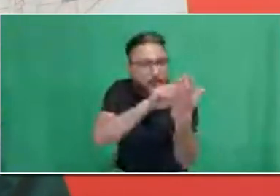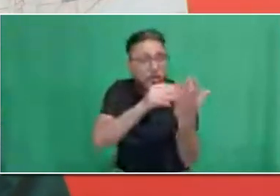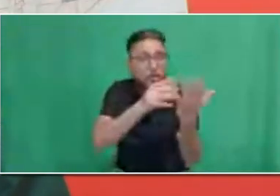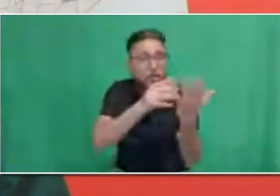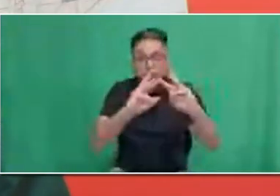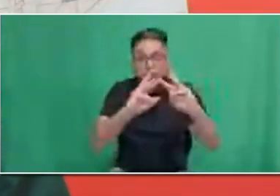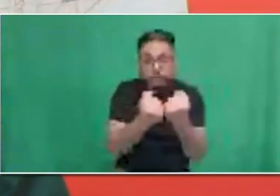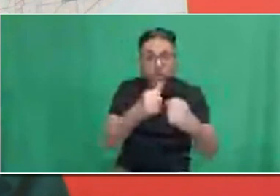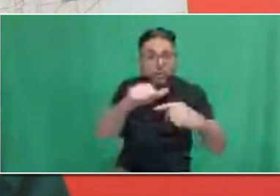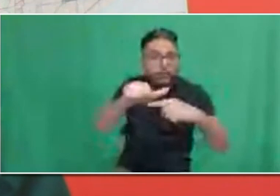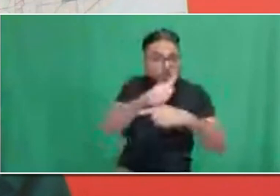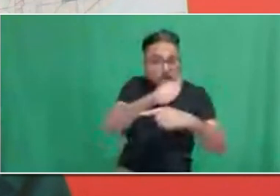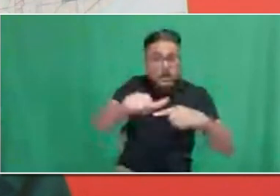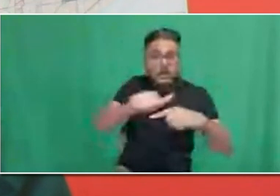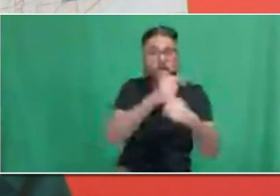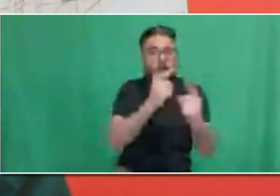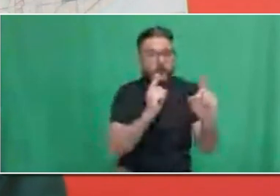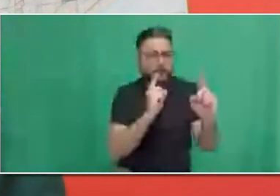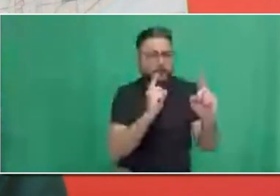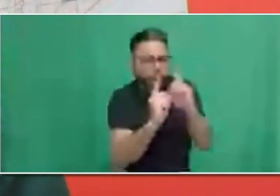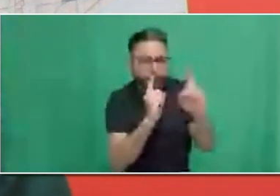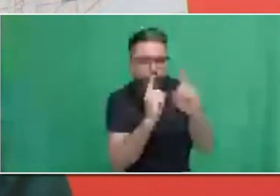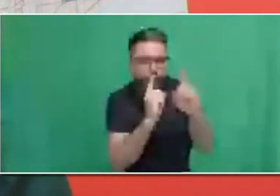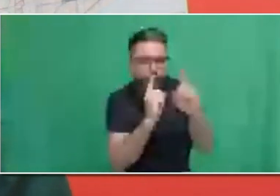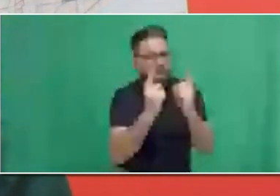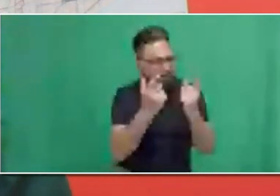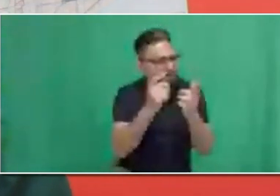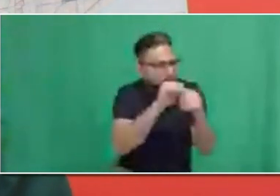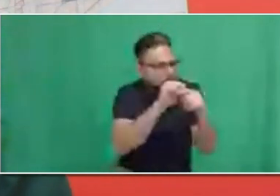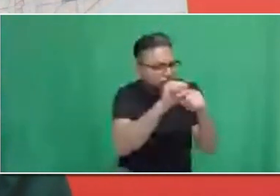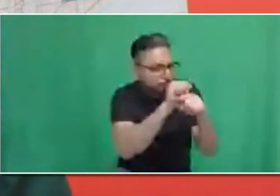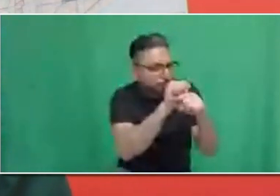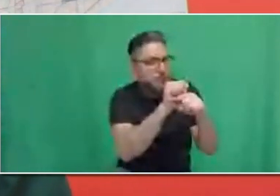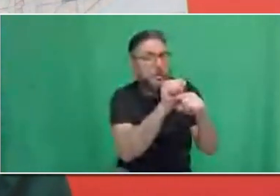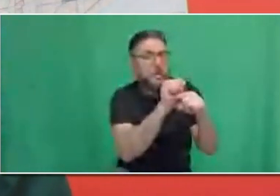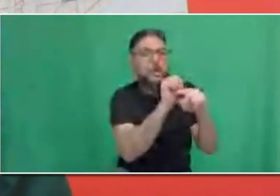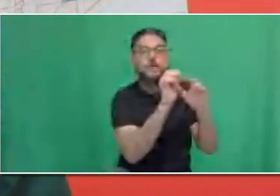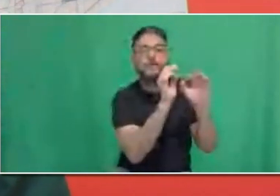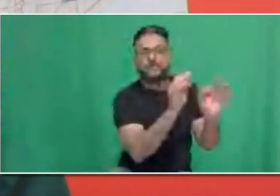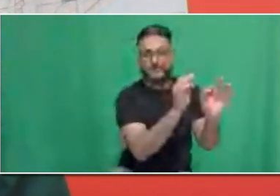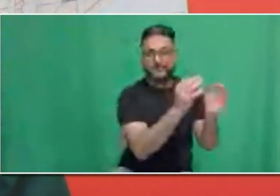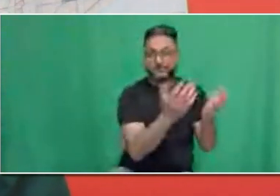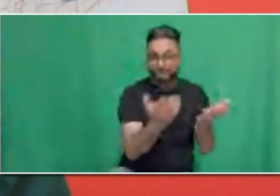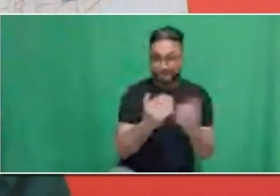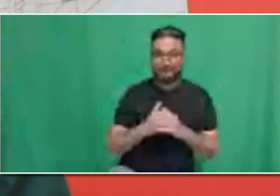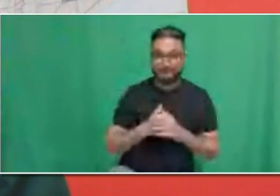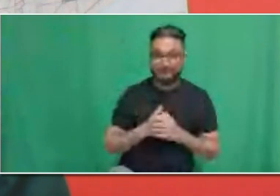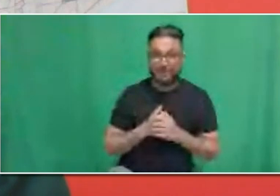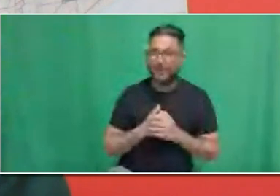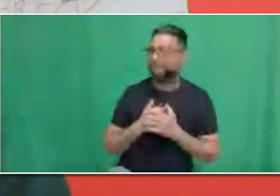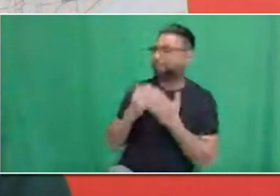Great. Here's one. Do you only hire people who live in Toronto?